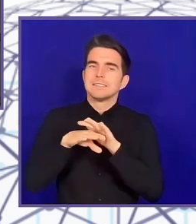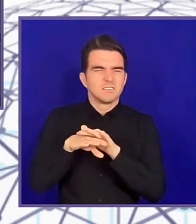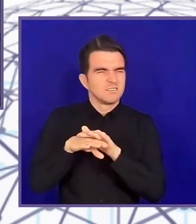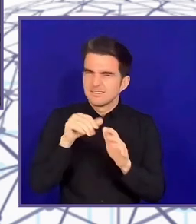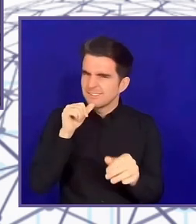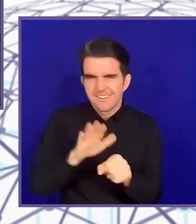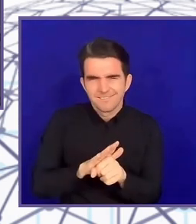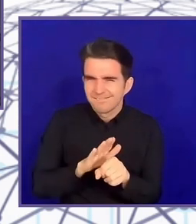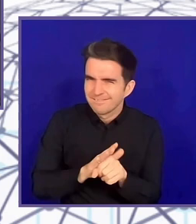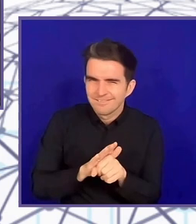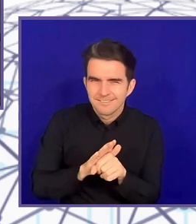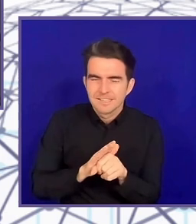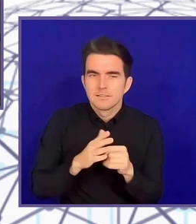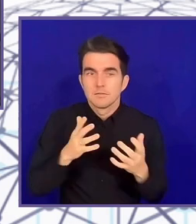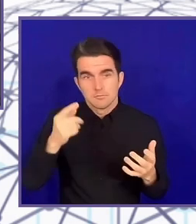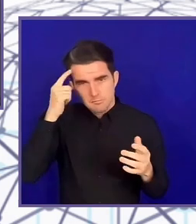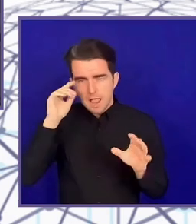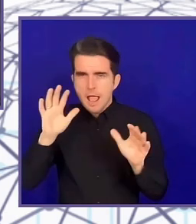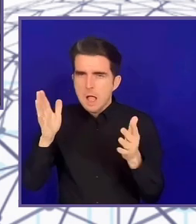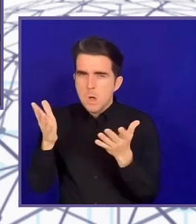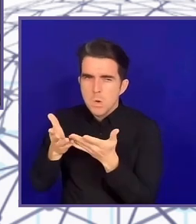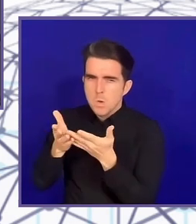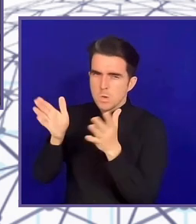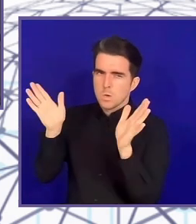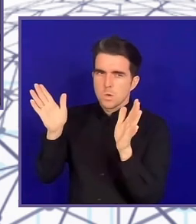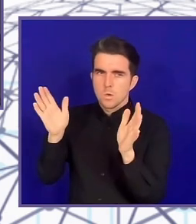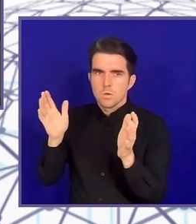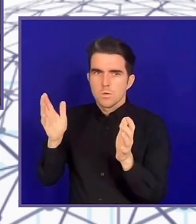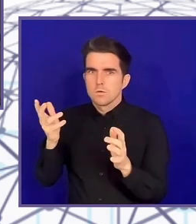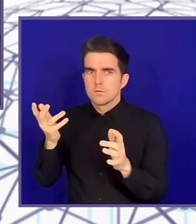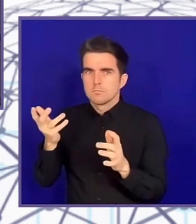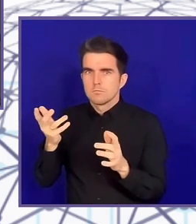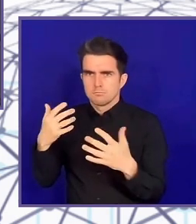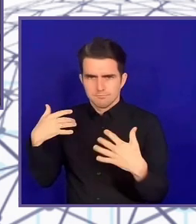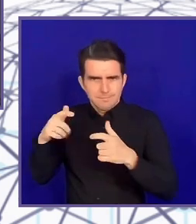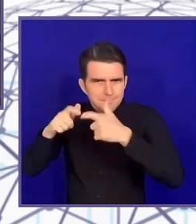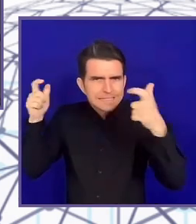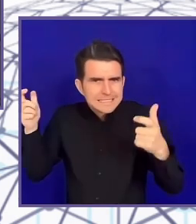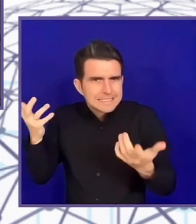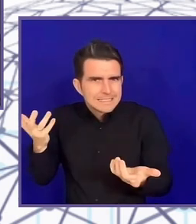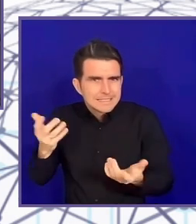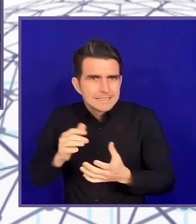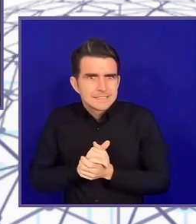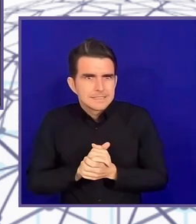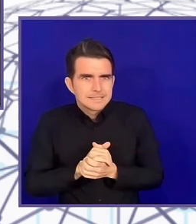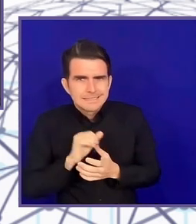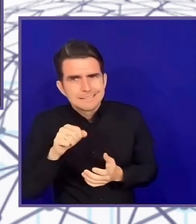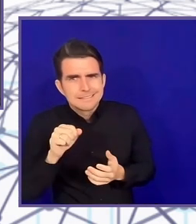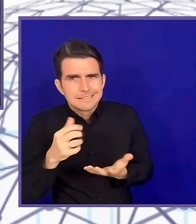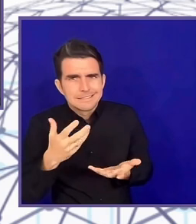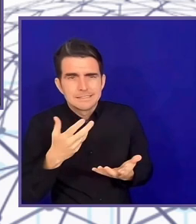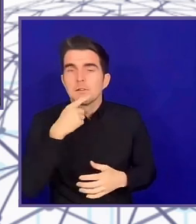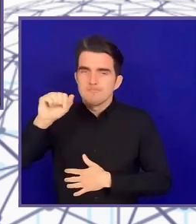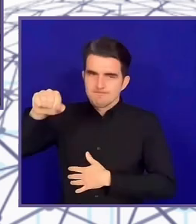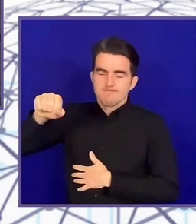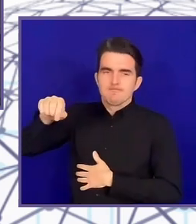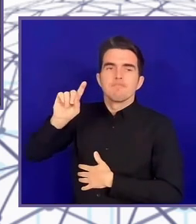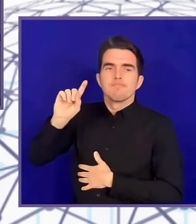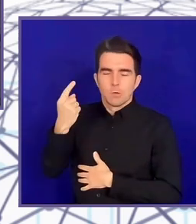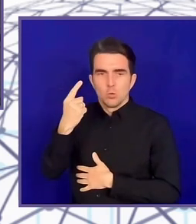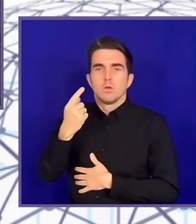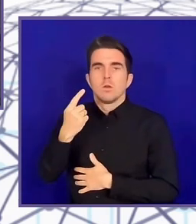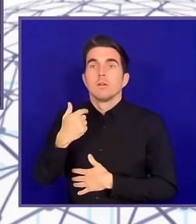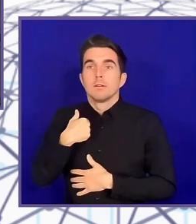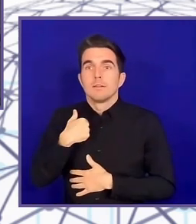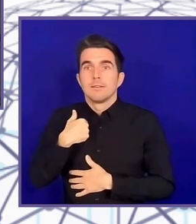of all, I'm really glad you're here. Adaptive fashion is an area that has started to take off, but we certainly need